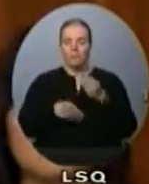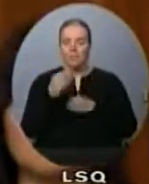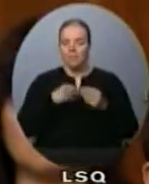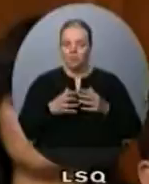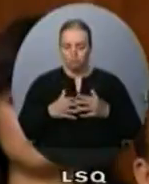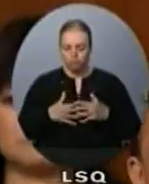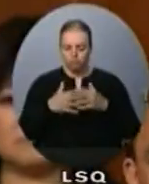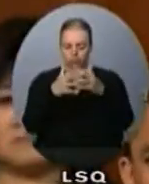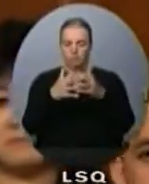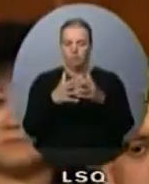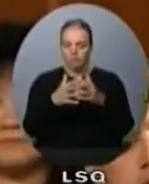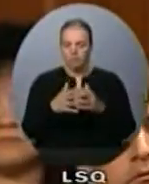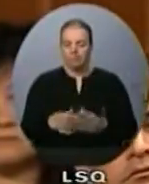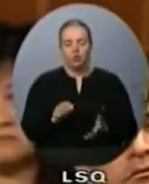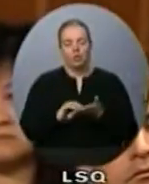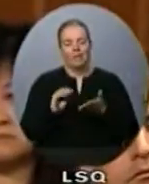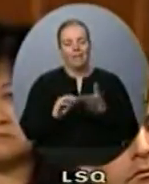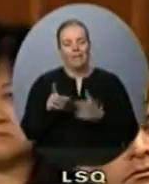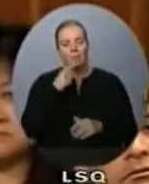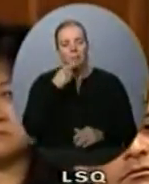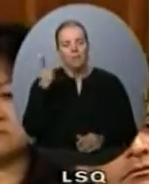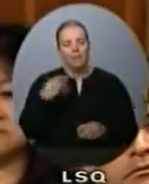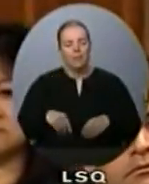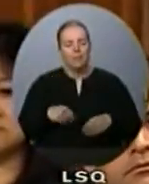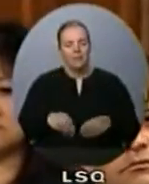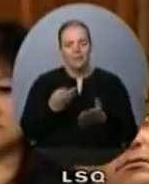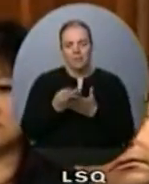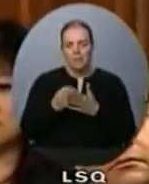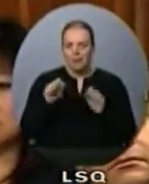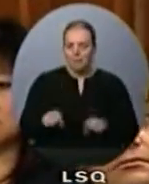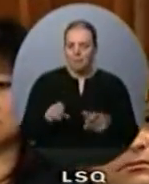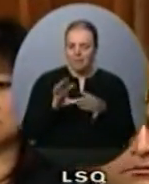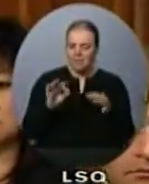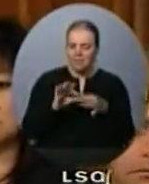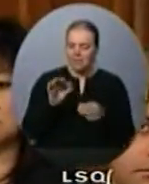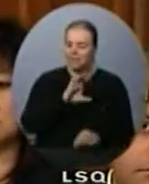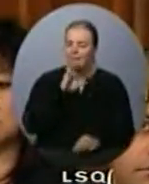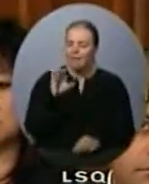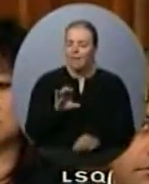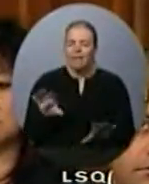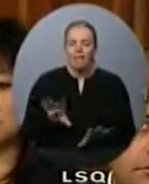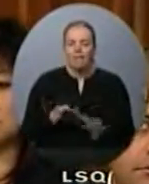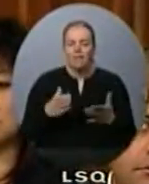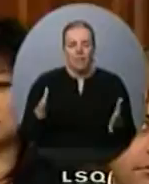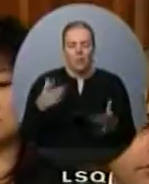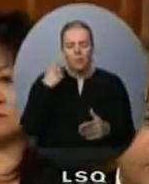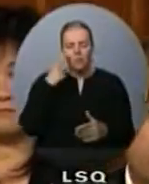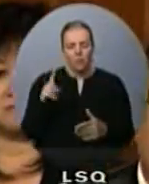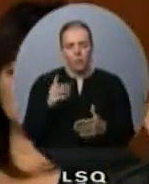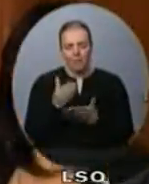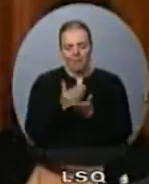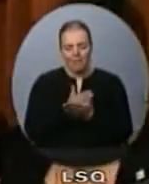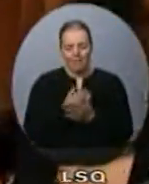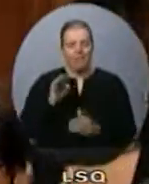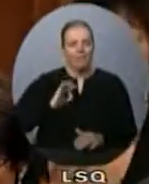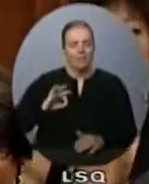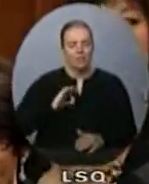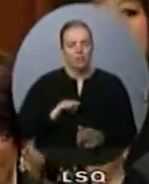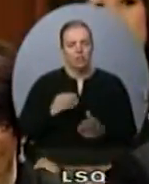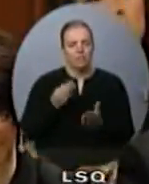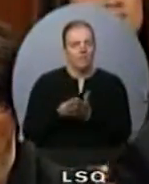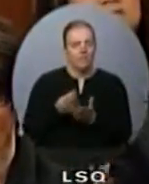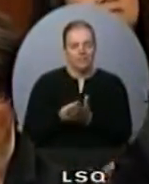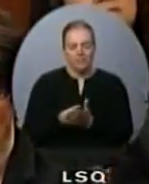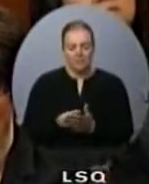Secretary to the Minister of Finance comment on what Canada is doing to ensure our fiscal advantage? The Honourable